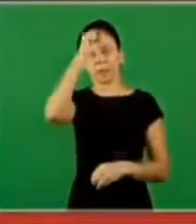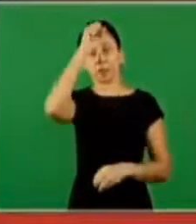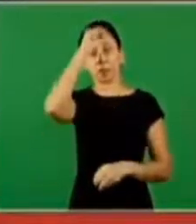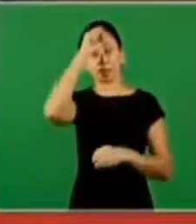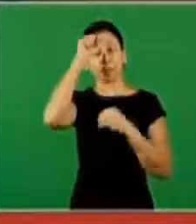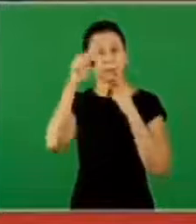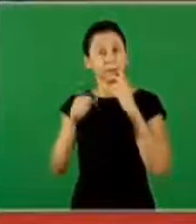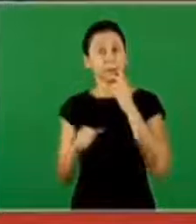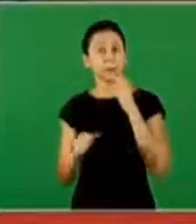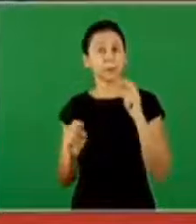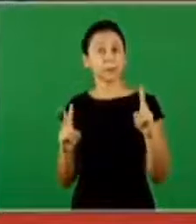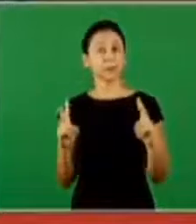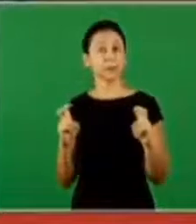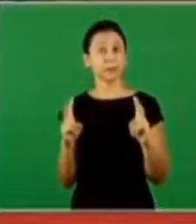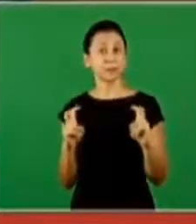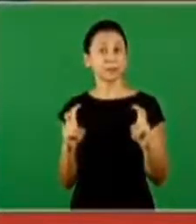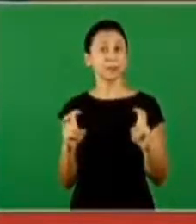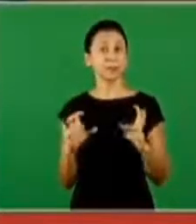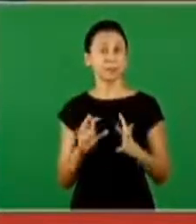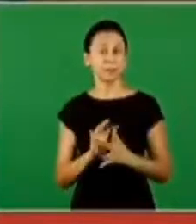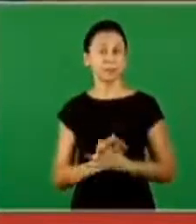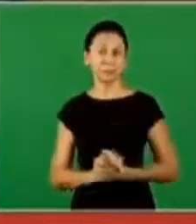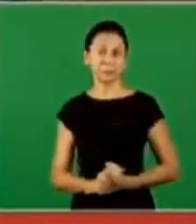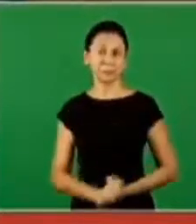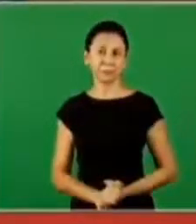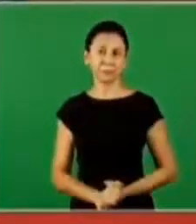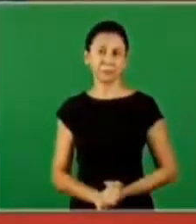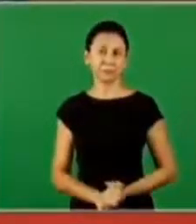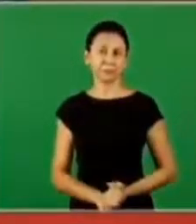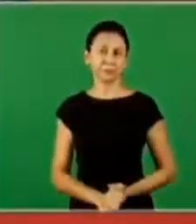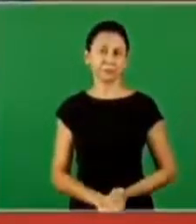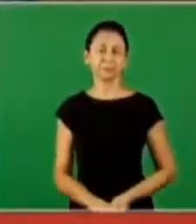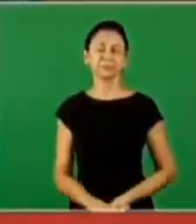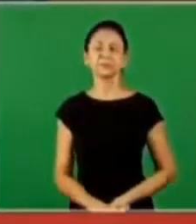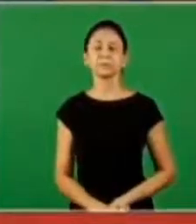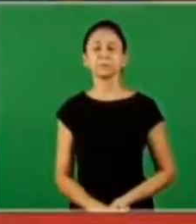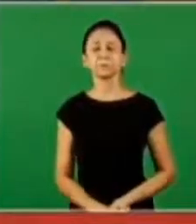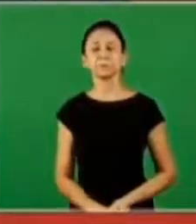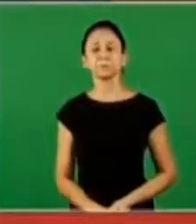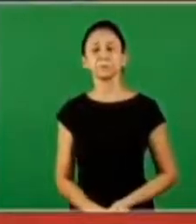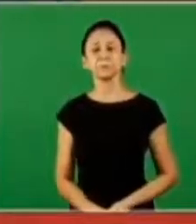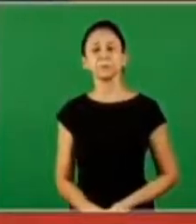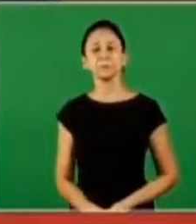this year as the theme which is